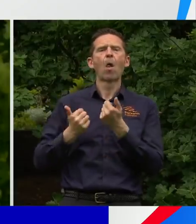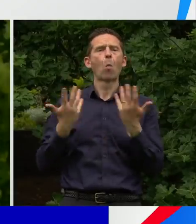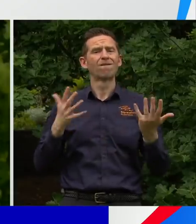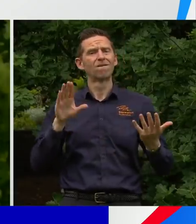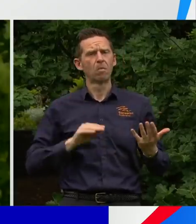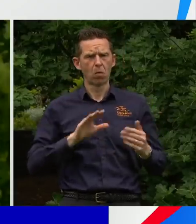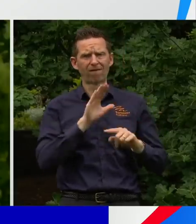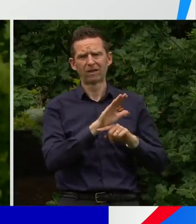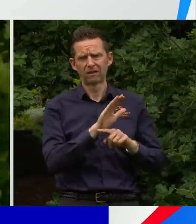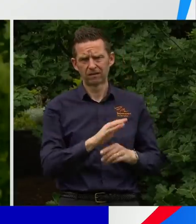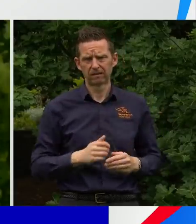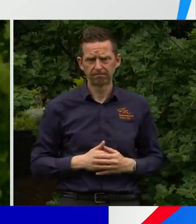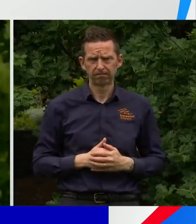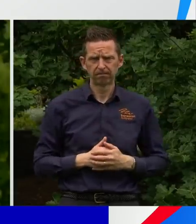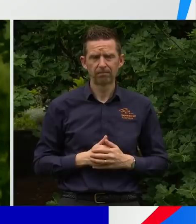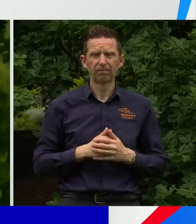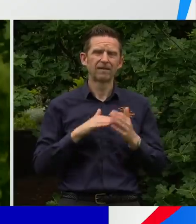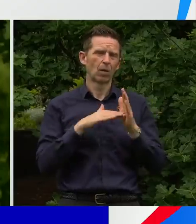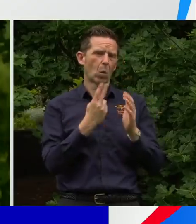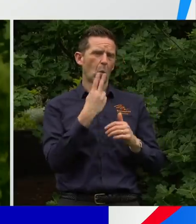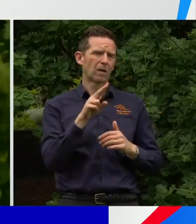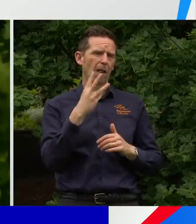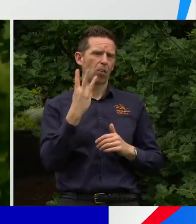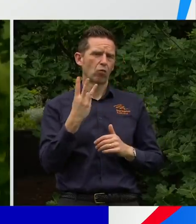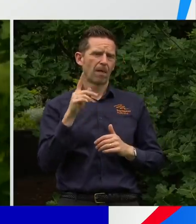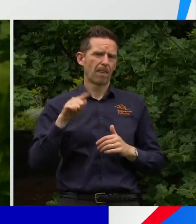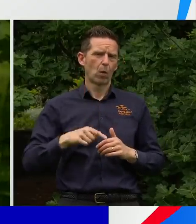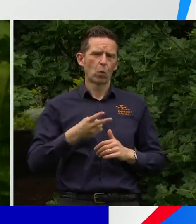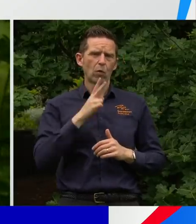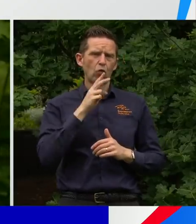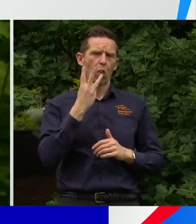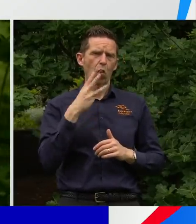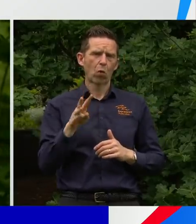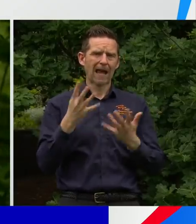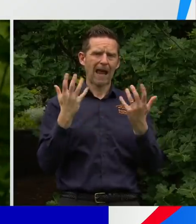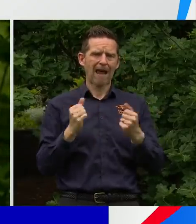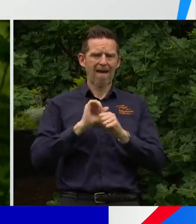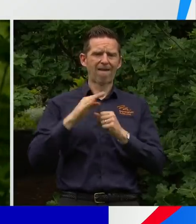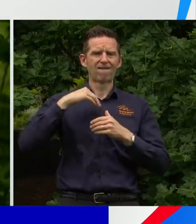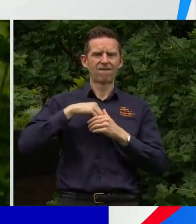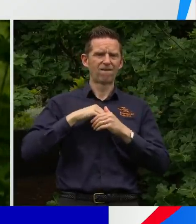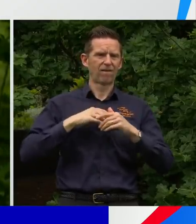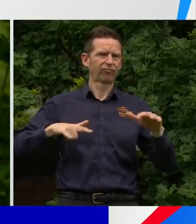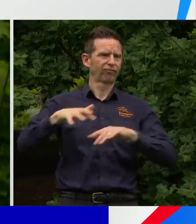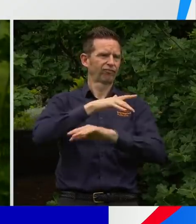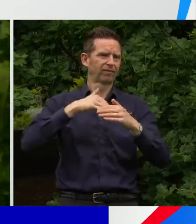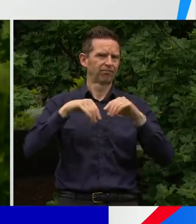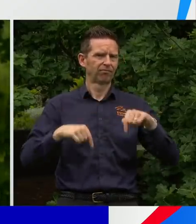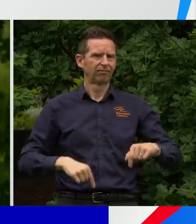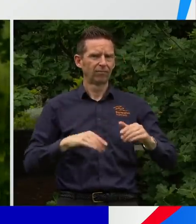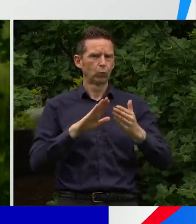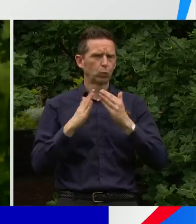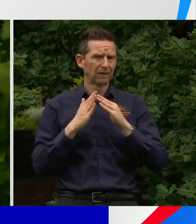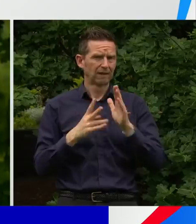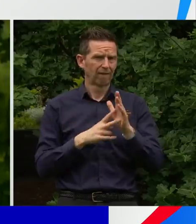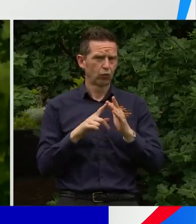We now have some 23,230 active cases of the virus in our community. Now just before I pass